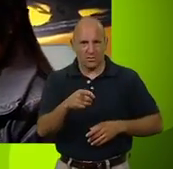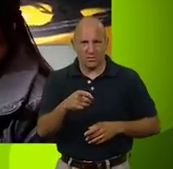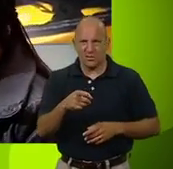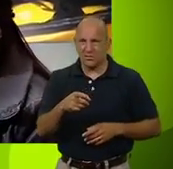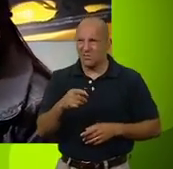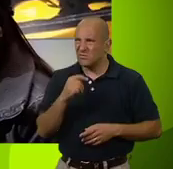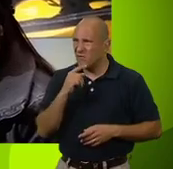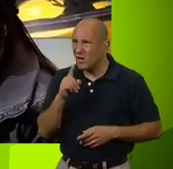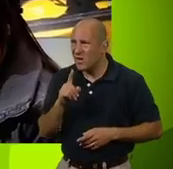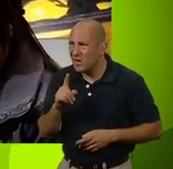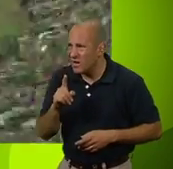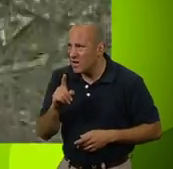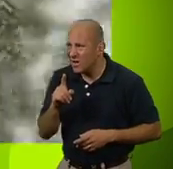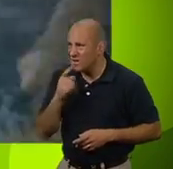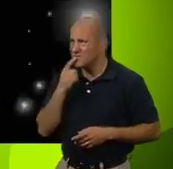What?